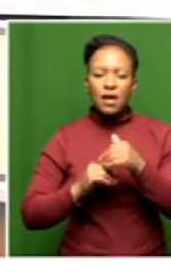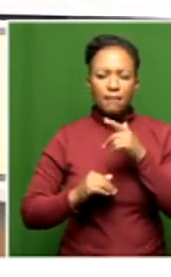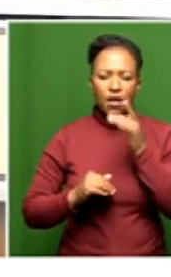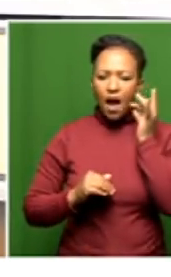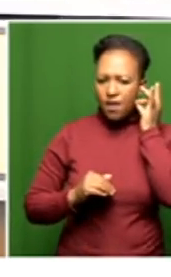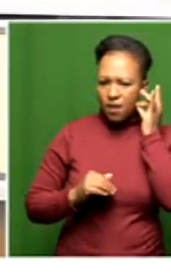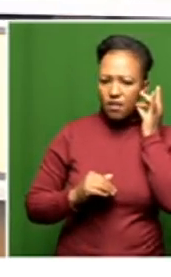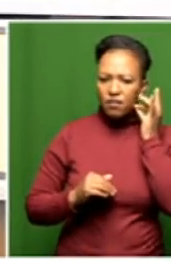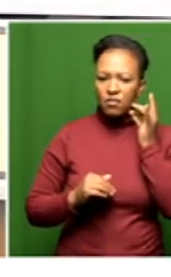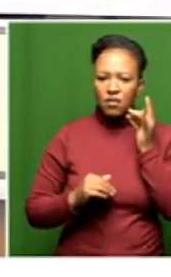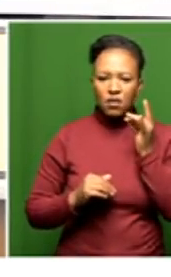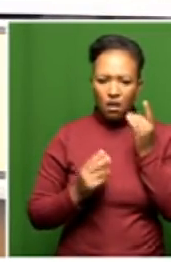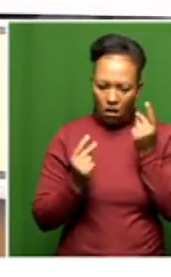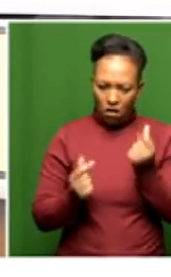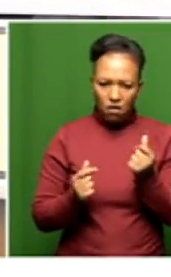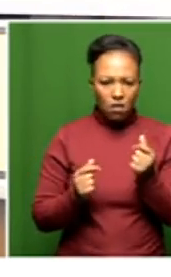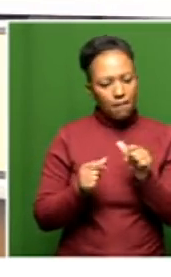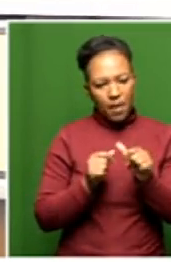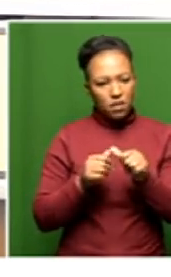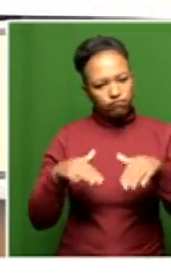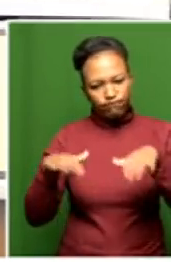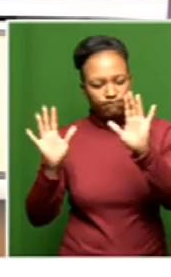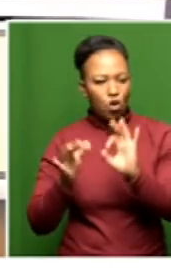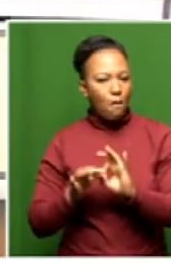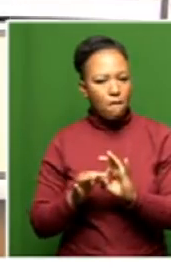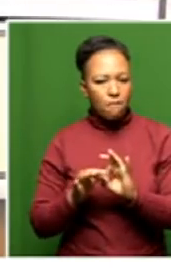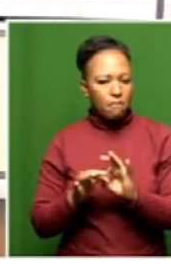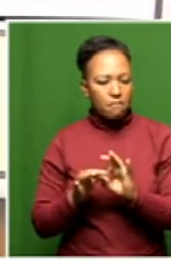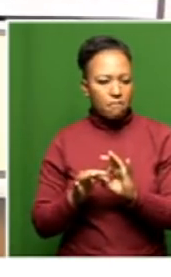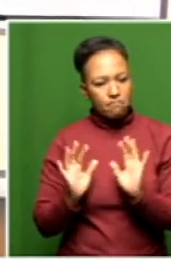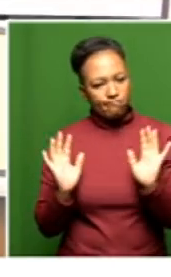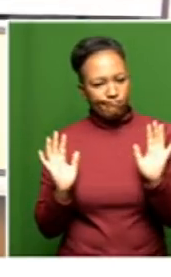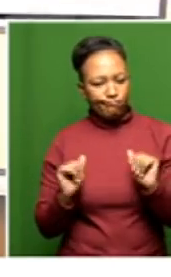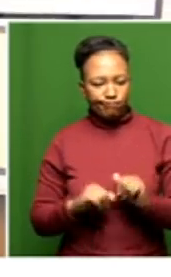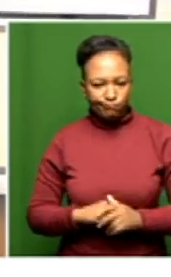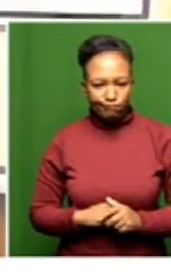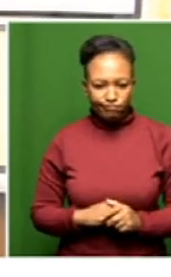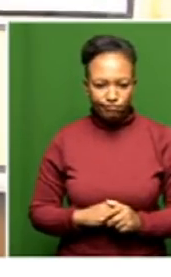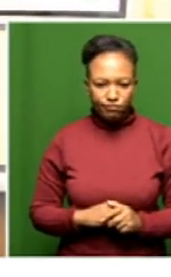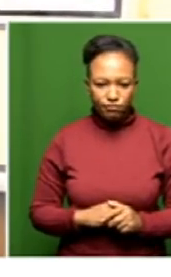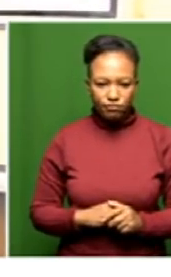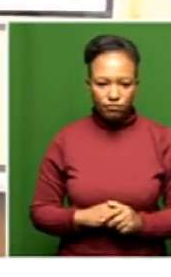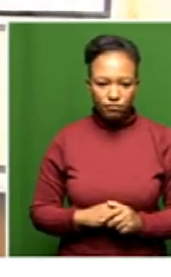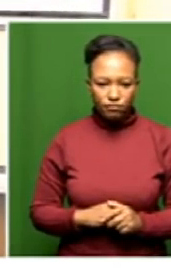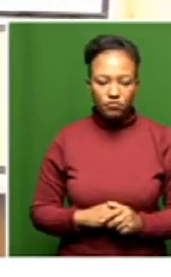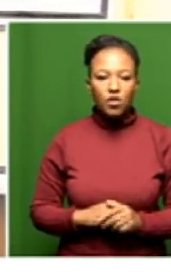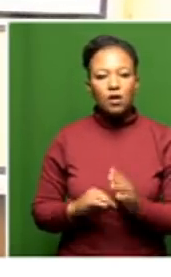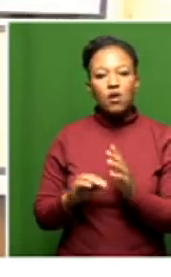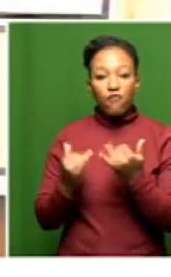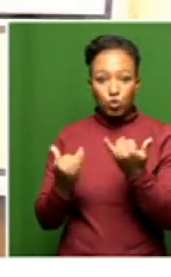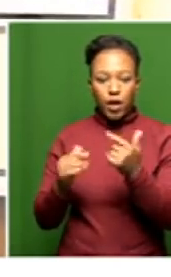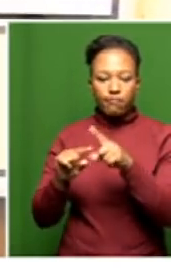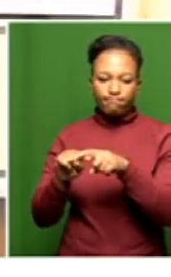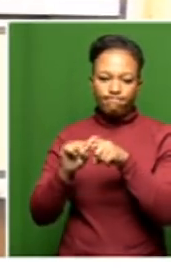and I will give instructions immediately that they be sent home with immediate effect. So we are going to have to park it here for